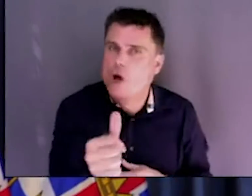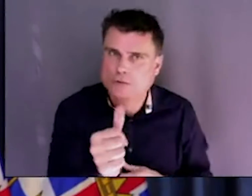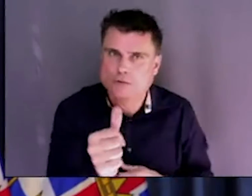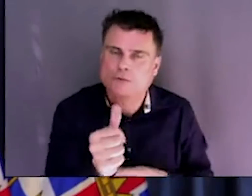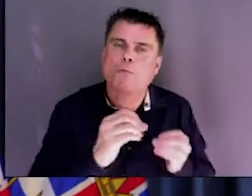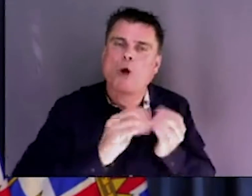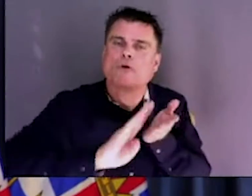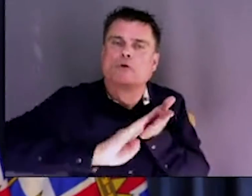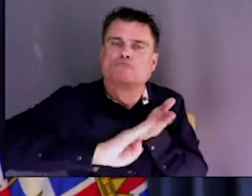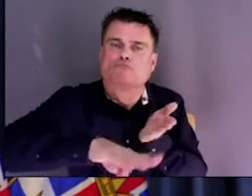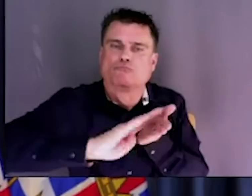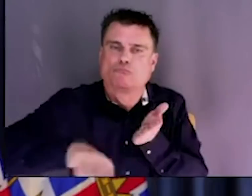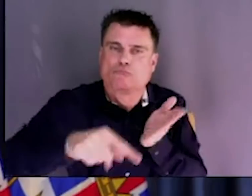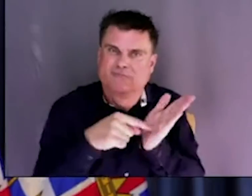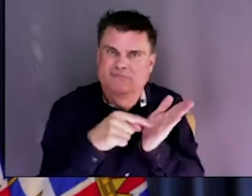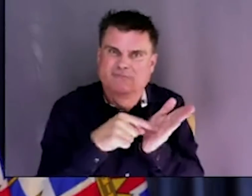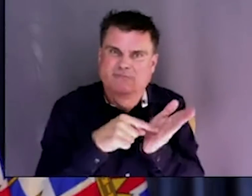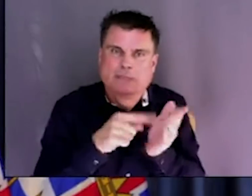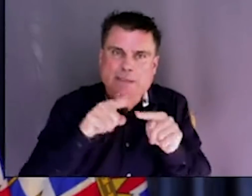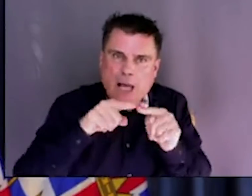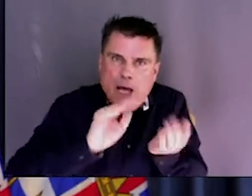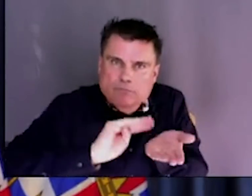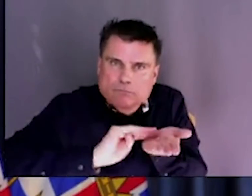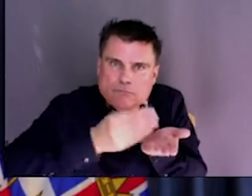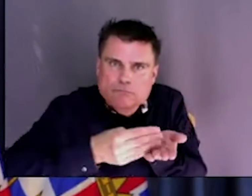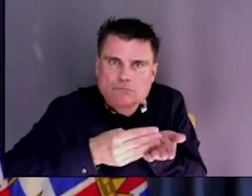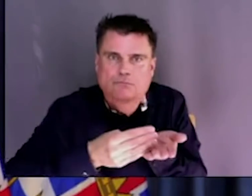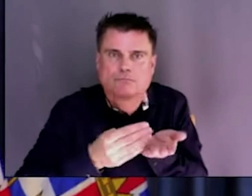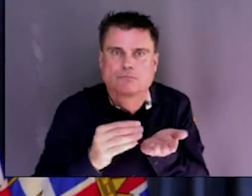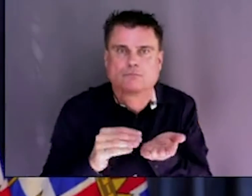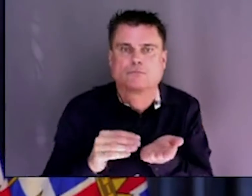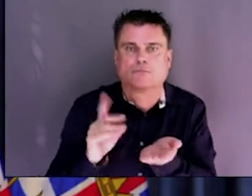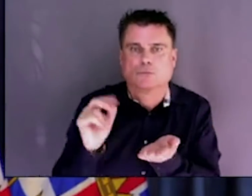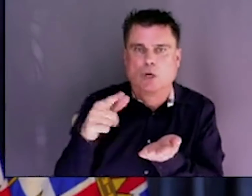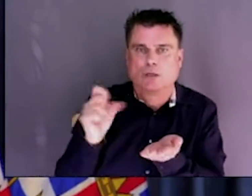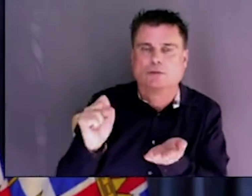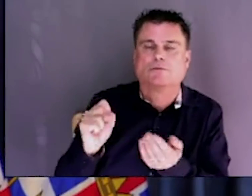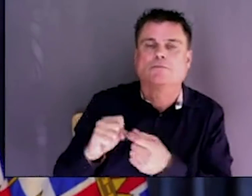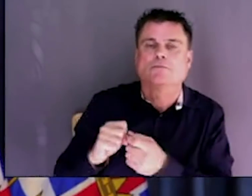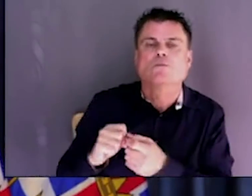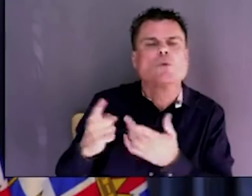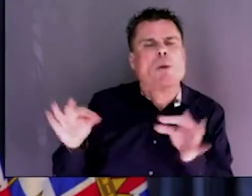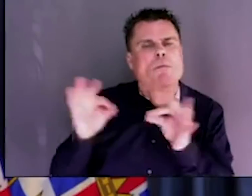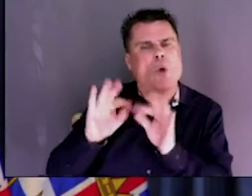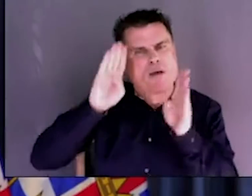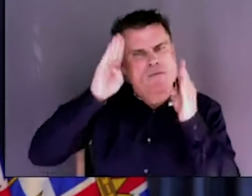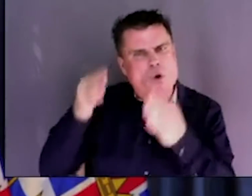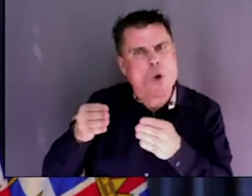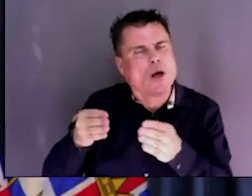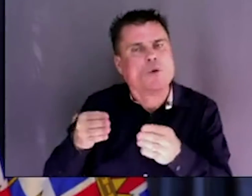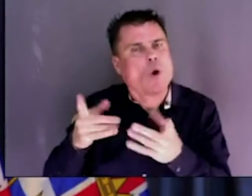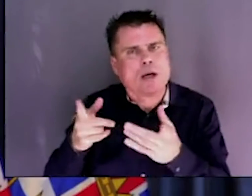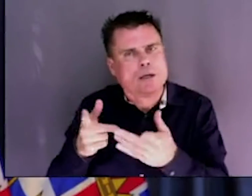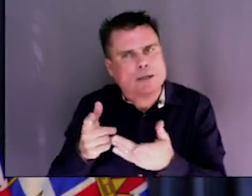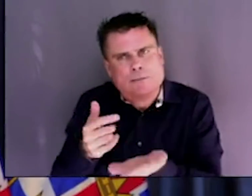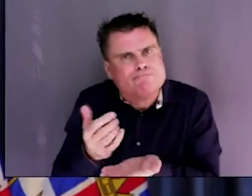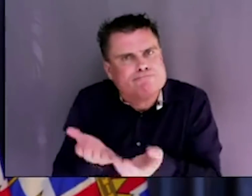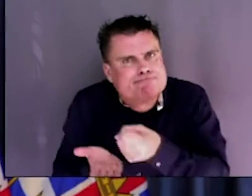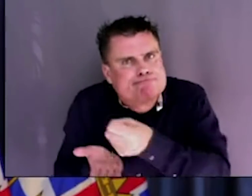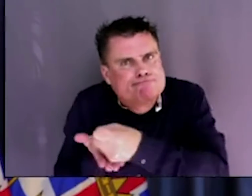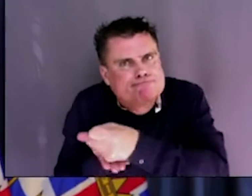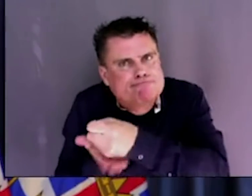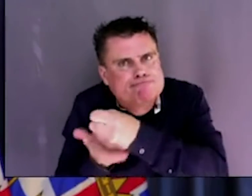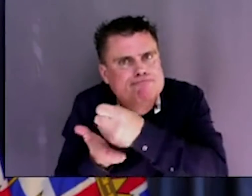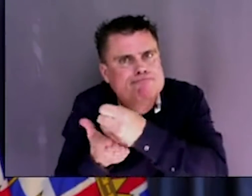just for the symbolism of it, but also to reduce stigma so that we can focus on treatment, recovery, and making sure that we get